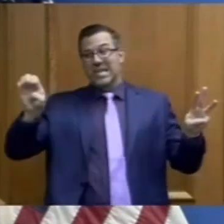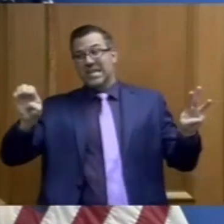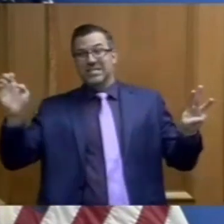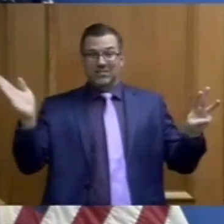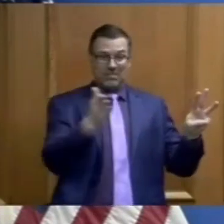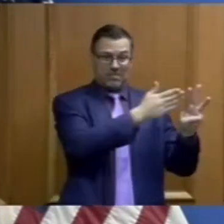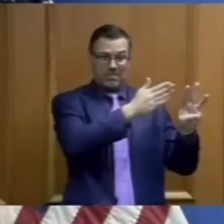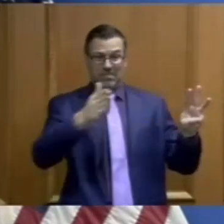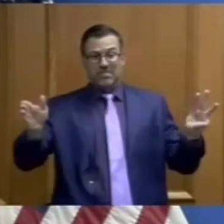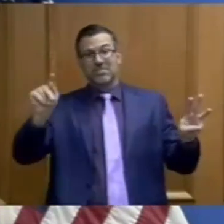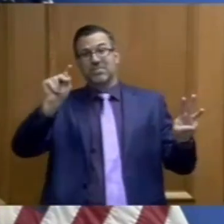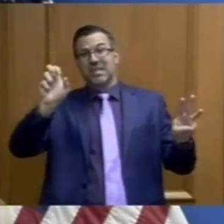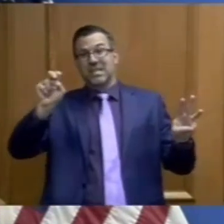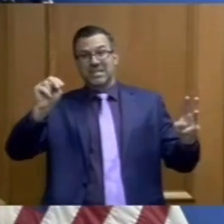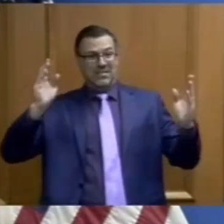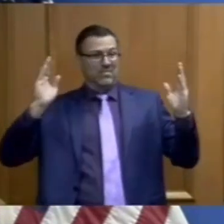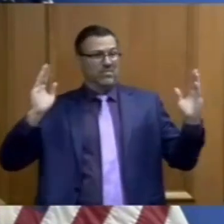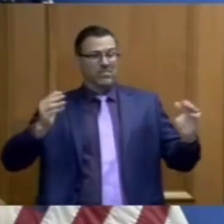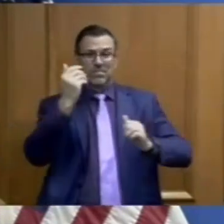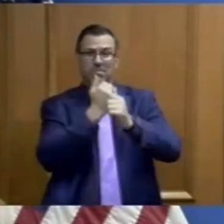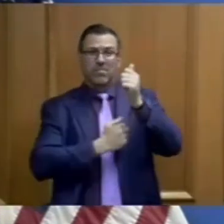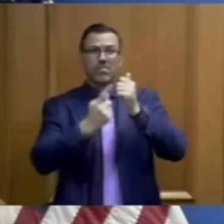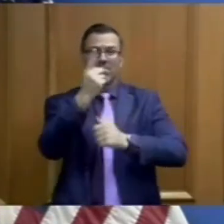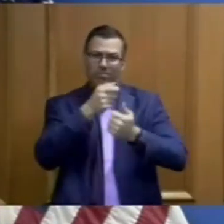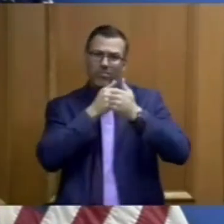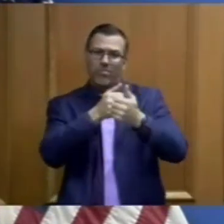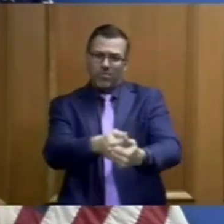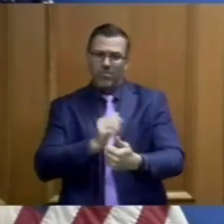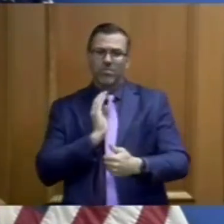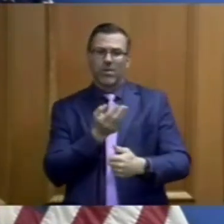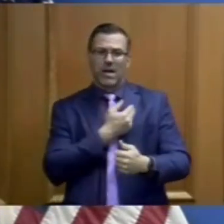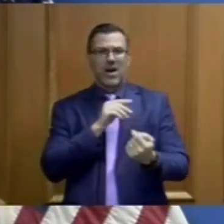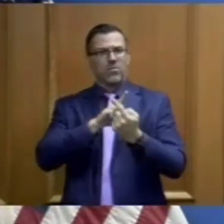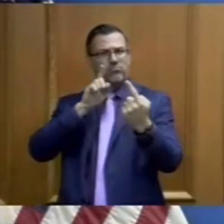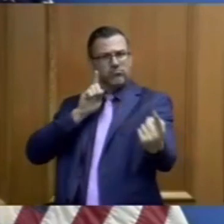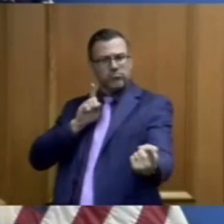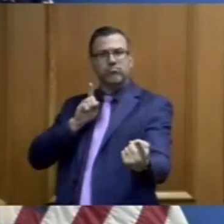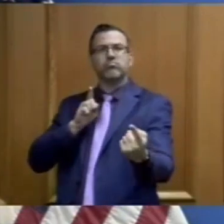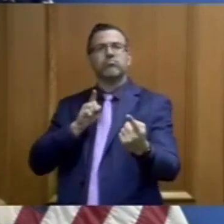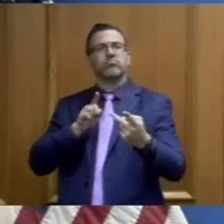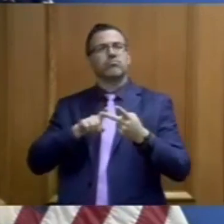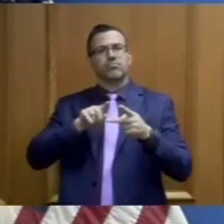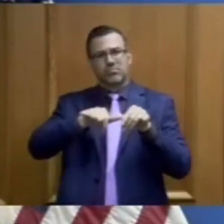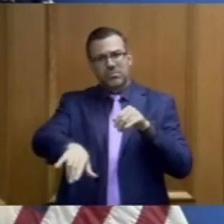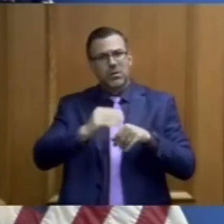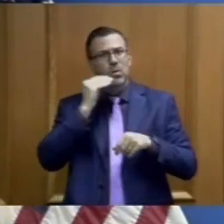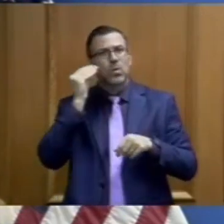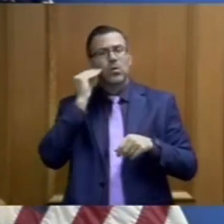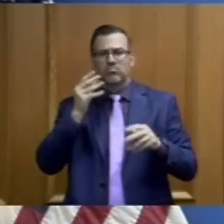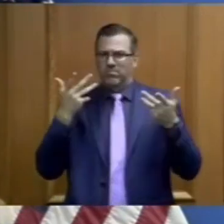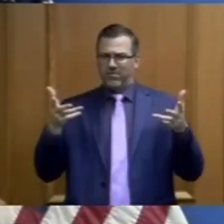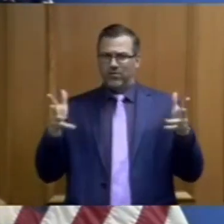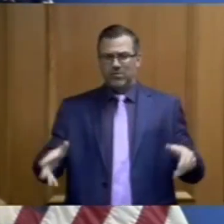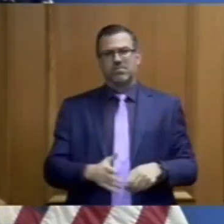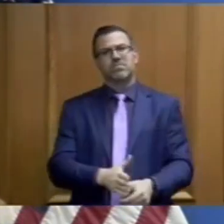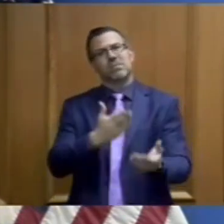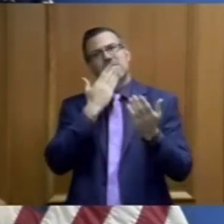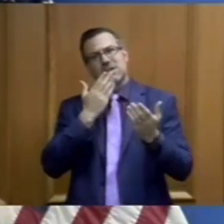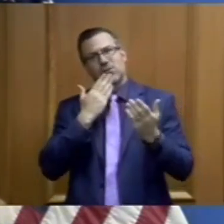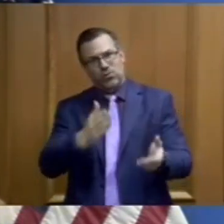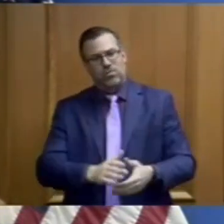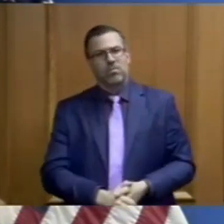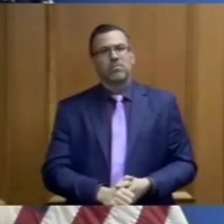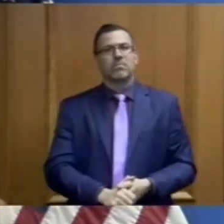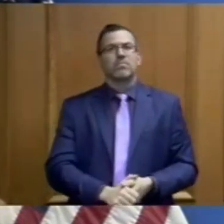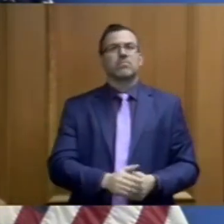we've asked them to do and we're seeing their hard work and their dedication to each other pay off and we thank you for all